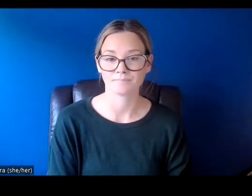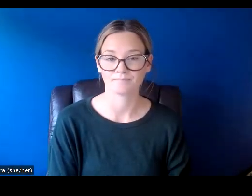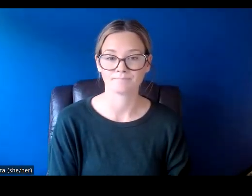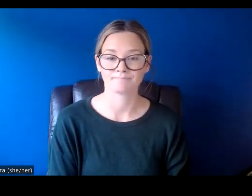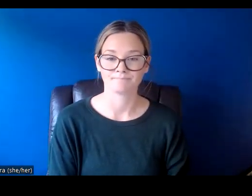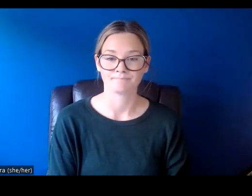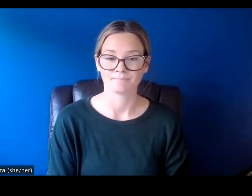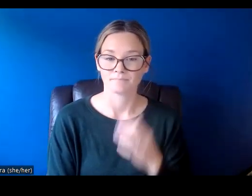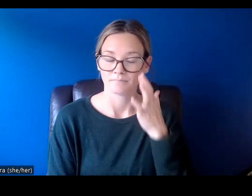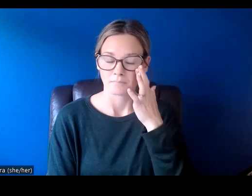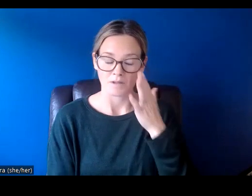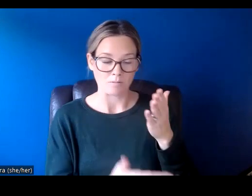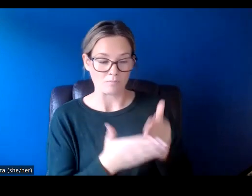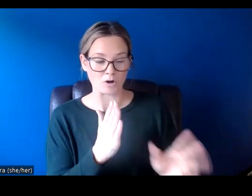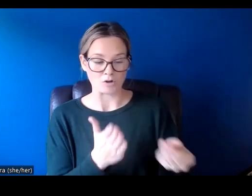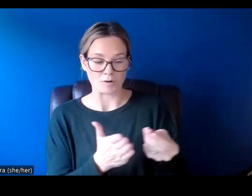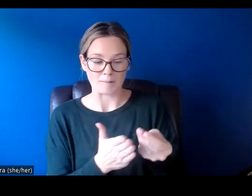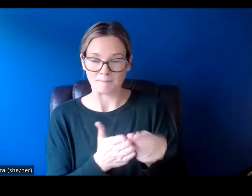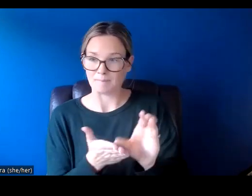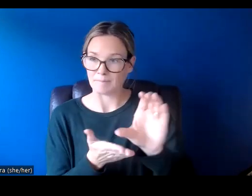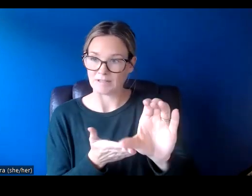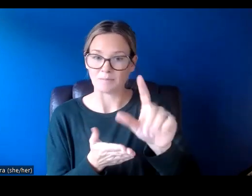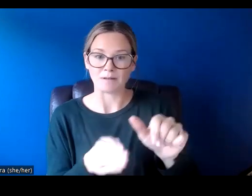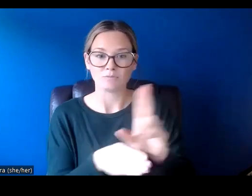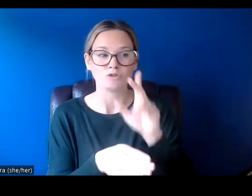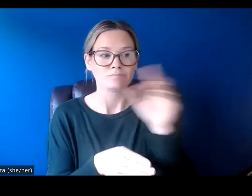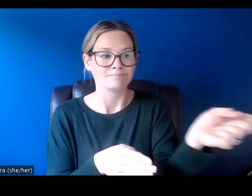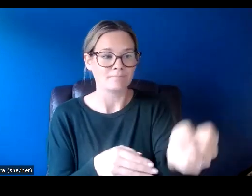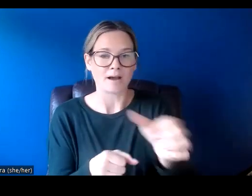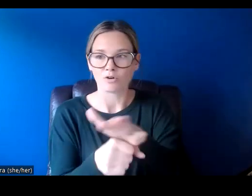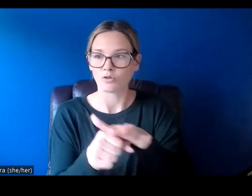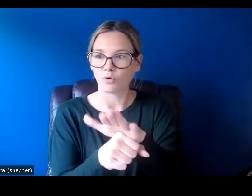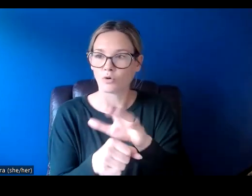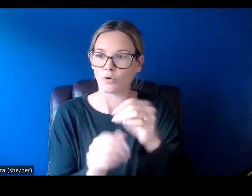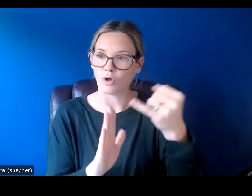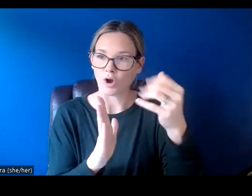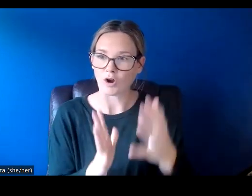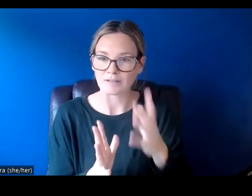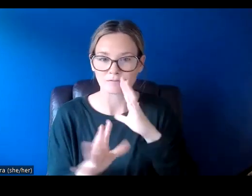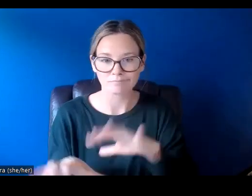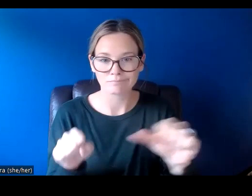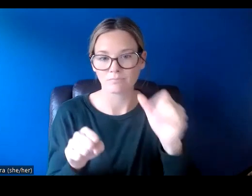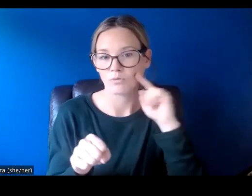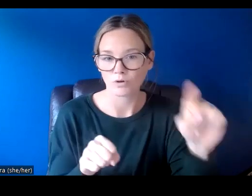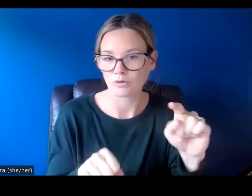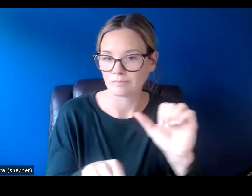Portion of your budget must be used to hire local artists to carry out the project.